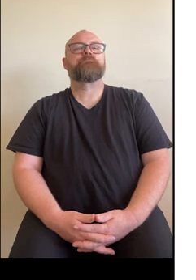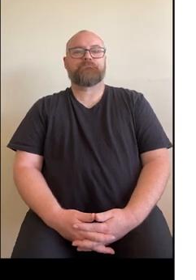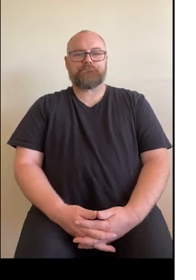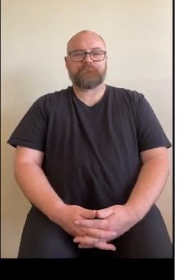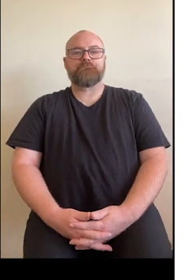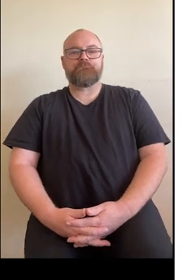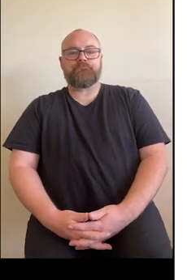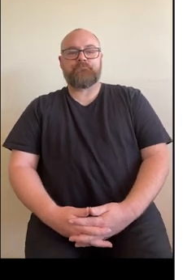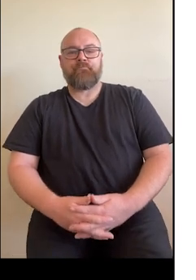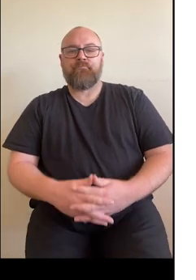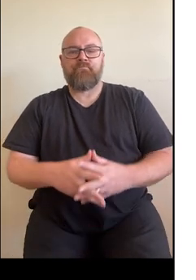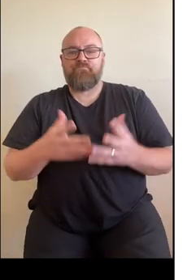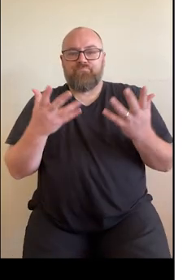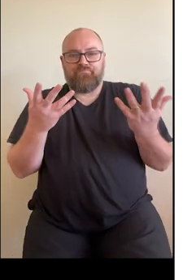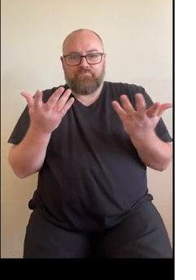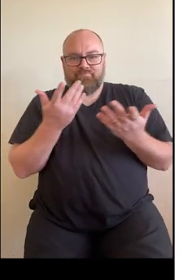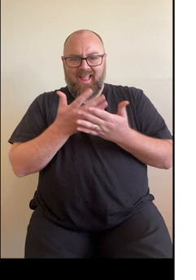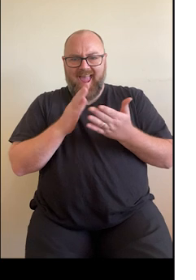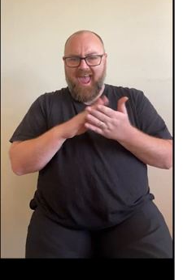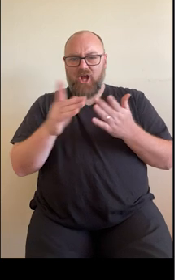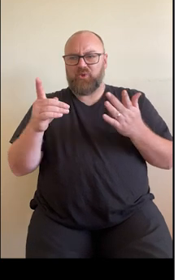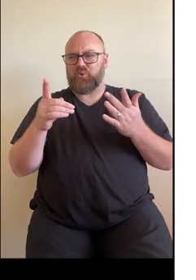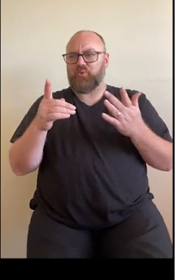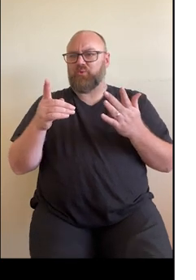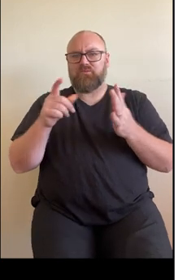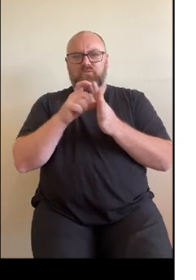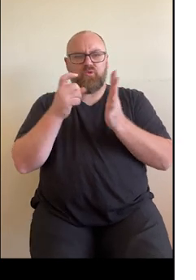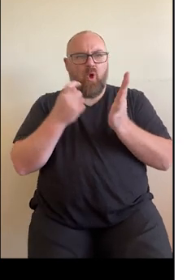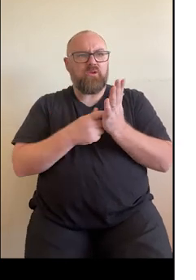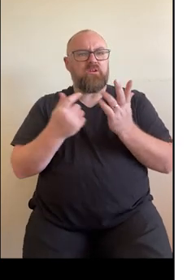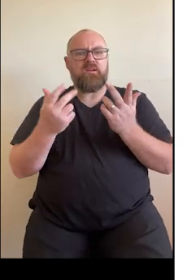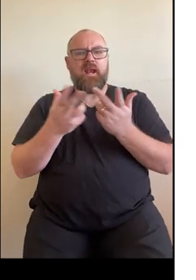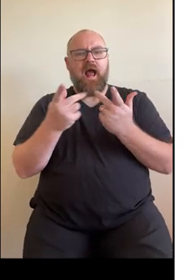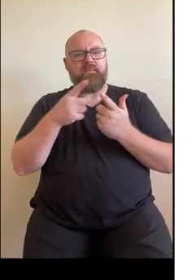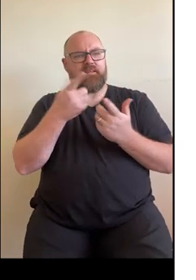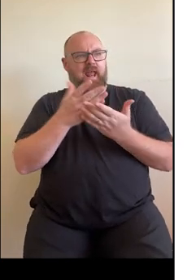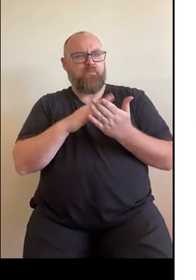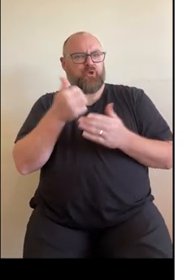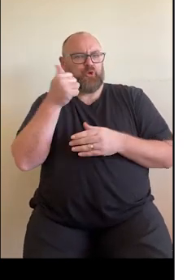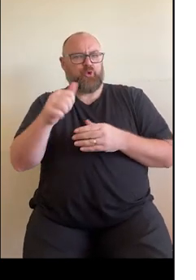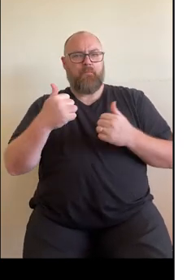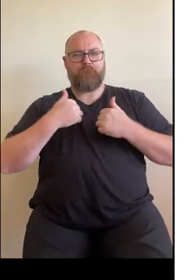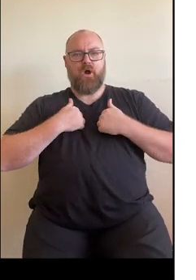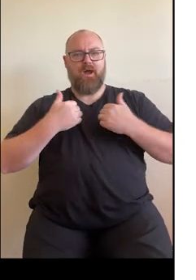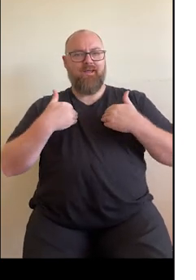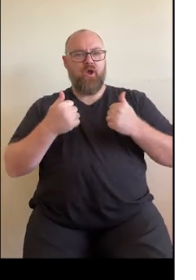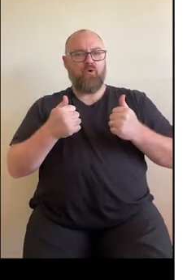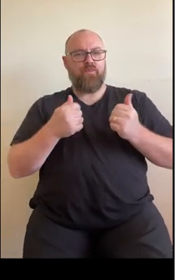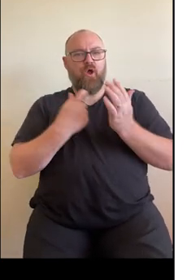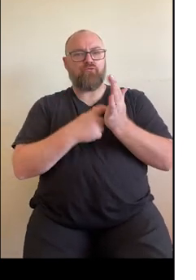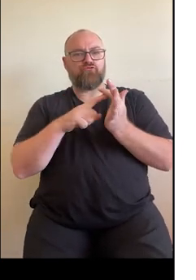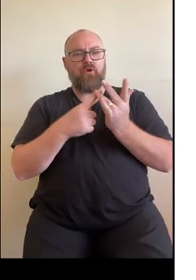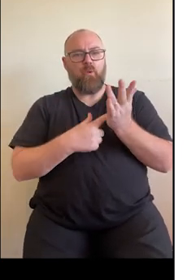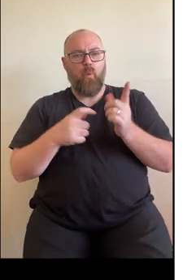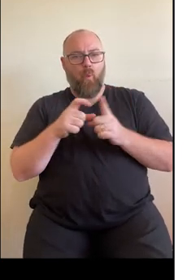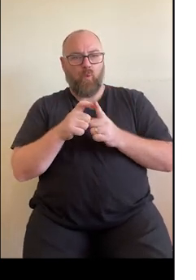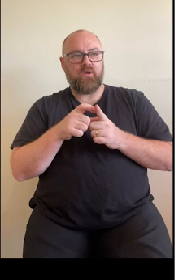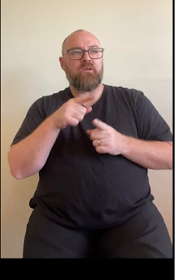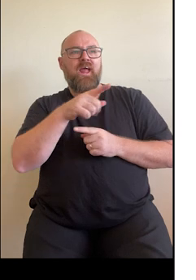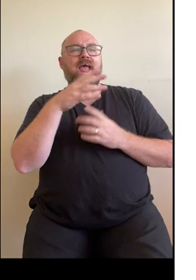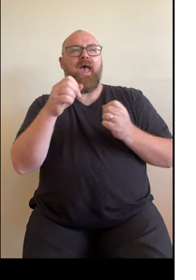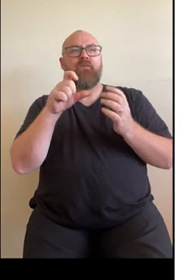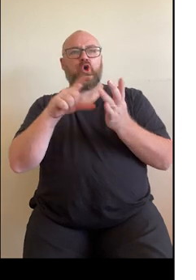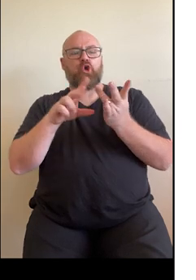Okay, so how do healthcare providers and consumers utilise My Health Record? Well, healthcare providers use conformance